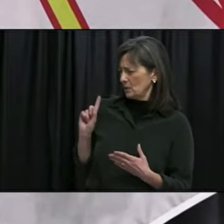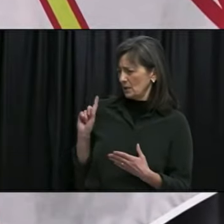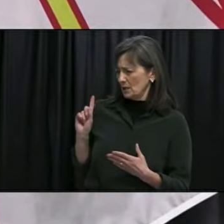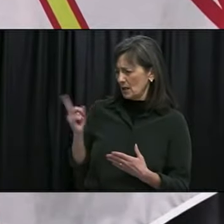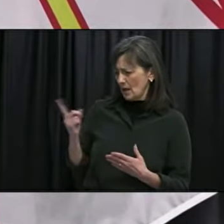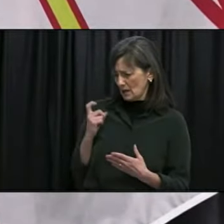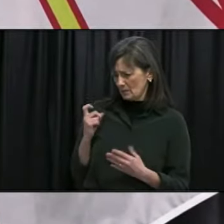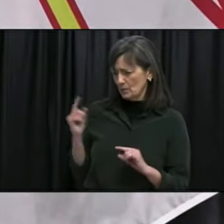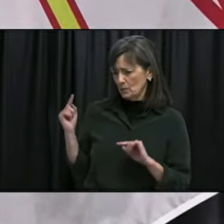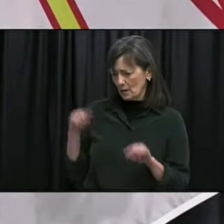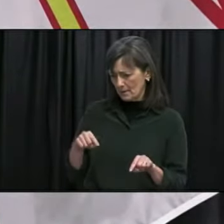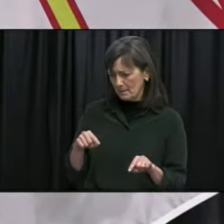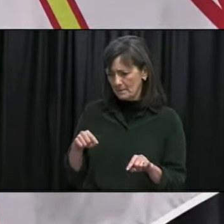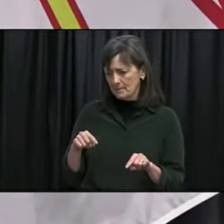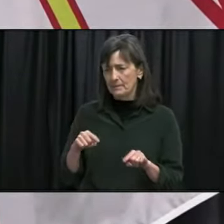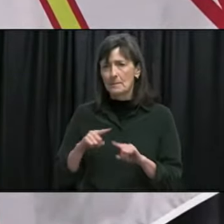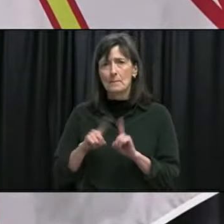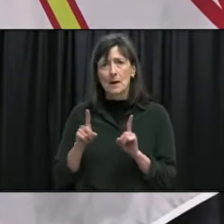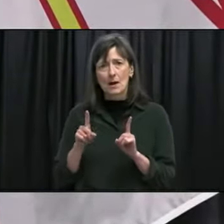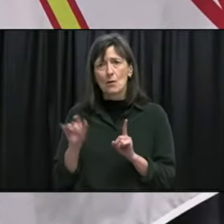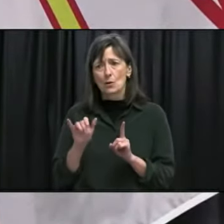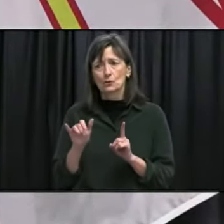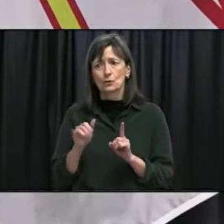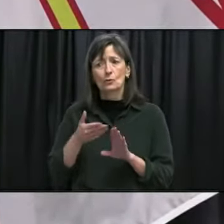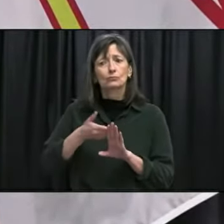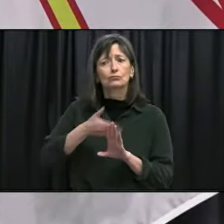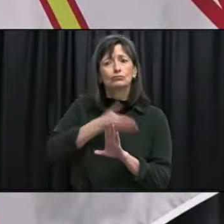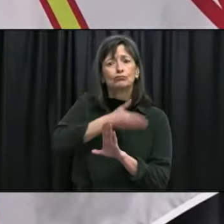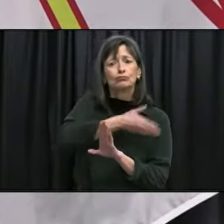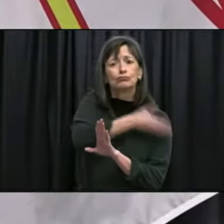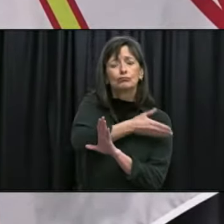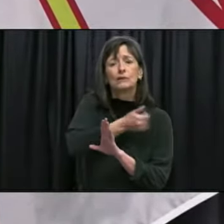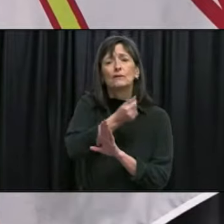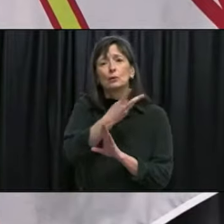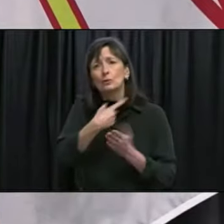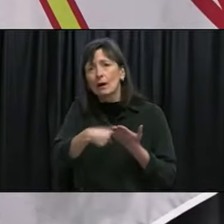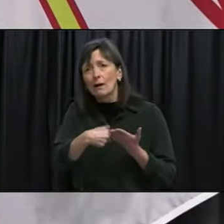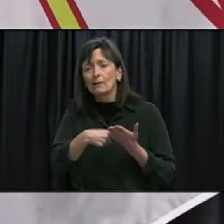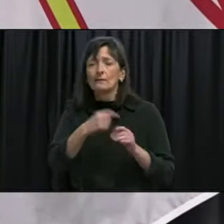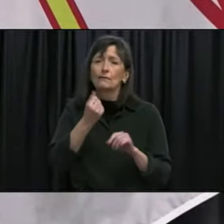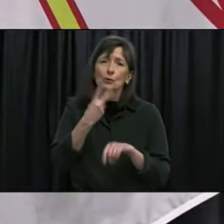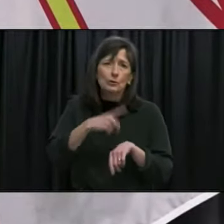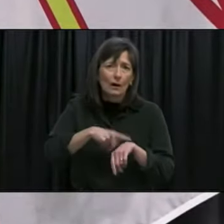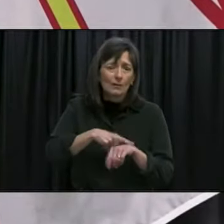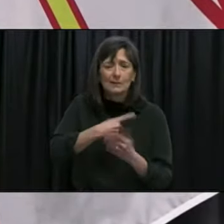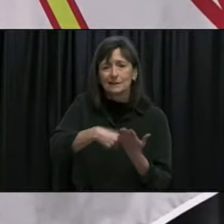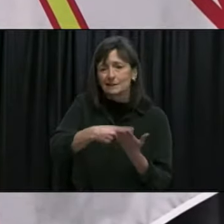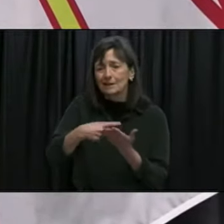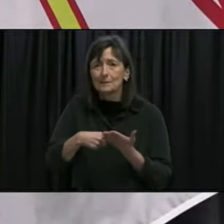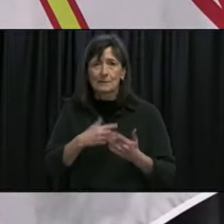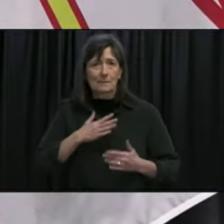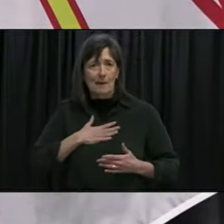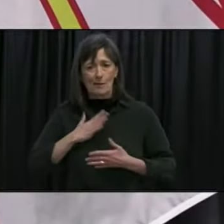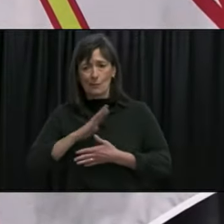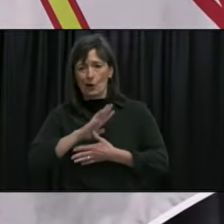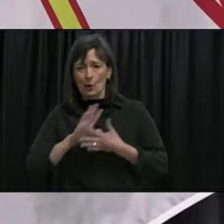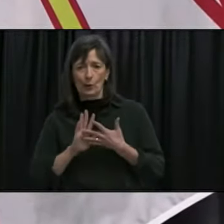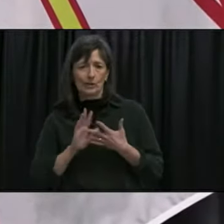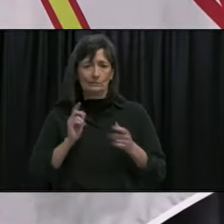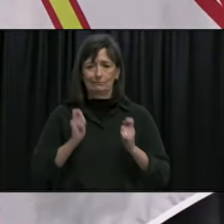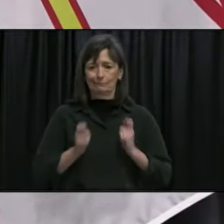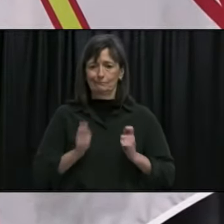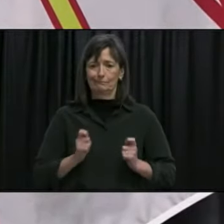of us coming to model as well and so a lot of it had to do with other priorities that were there